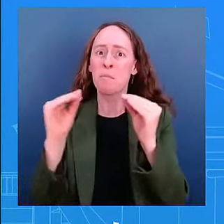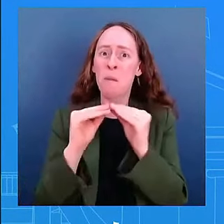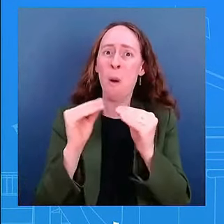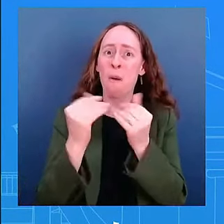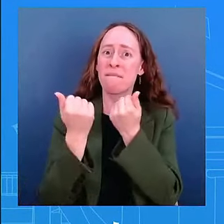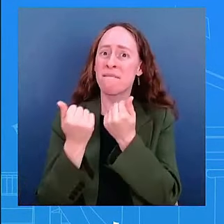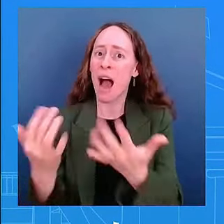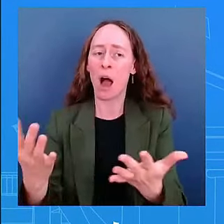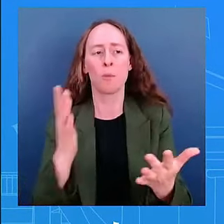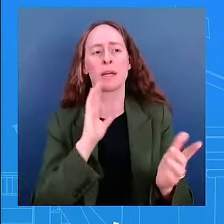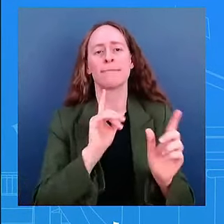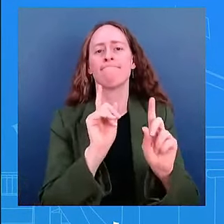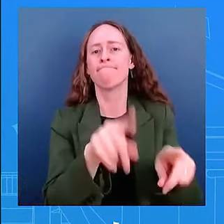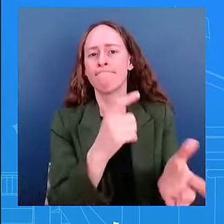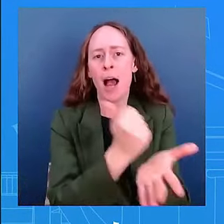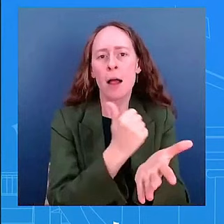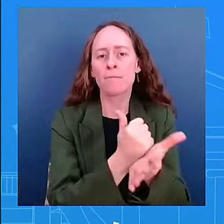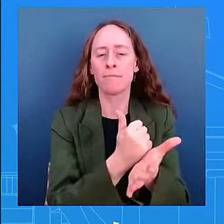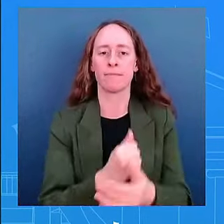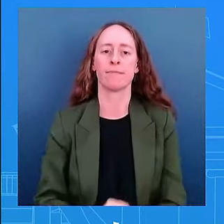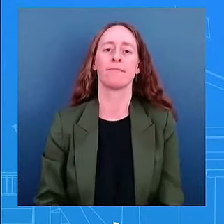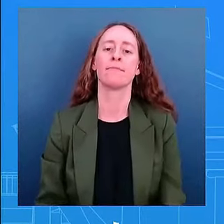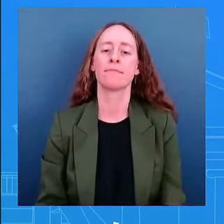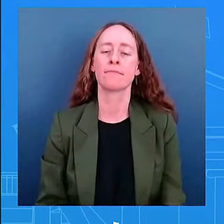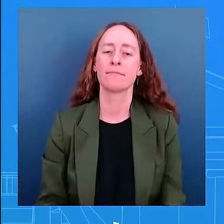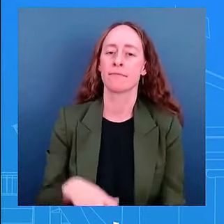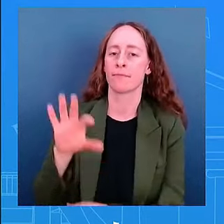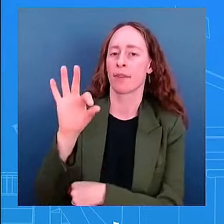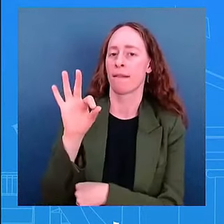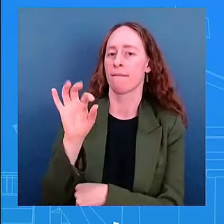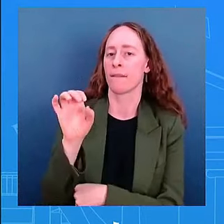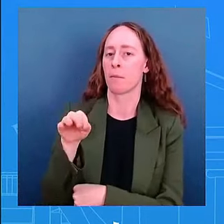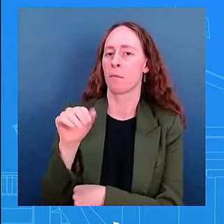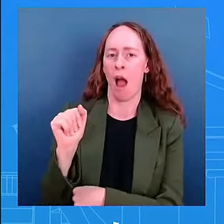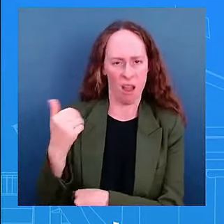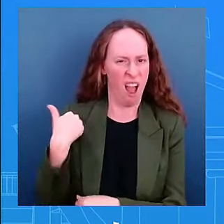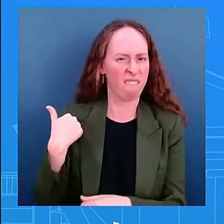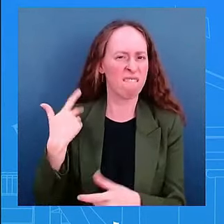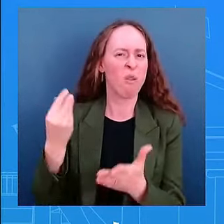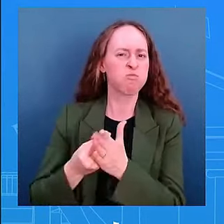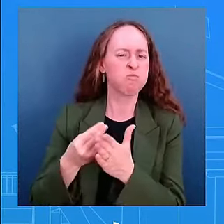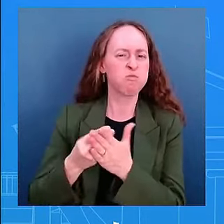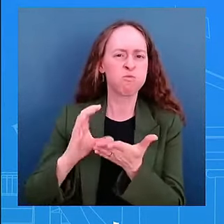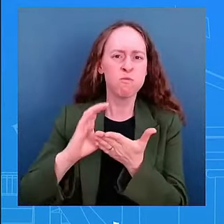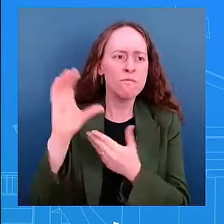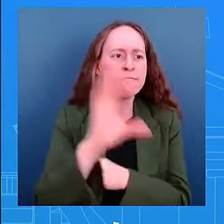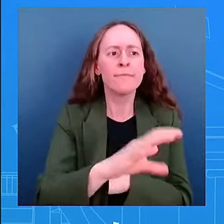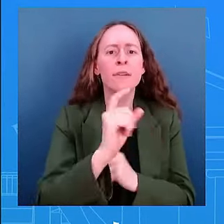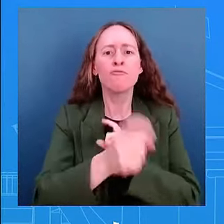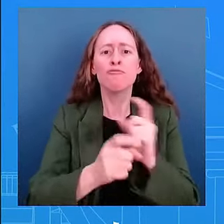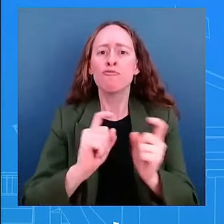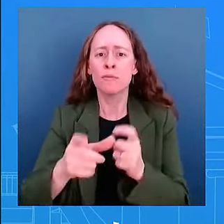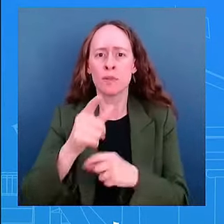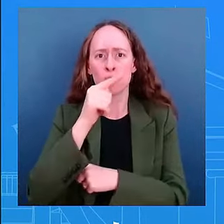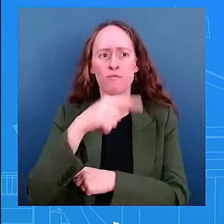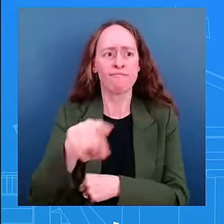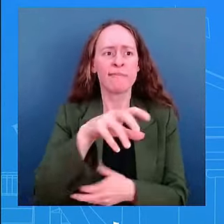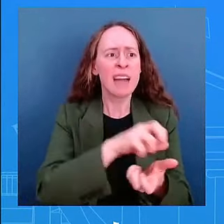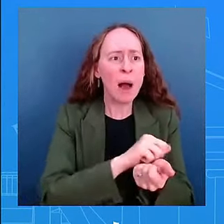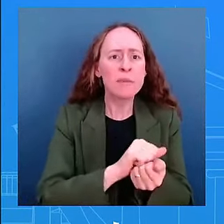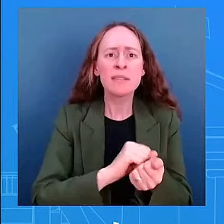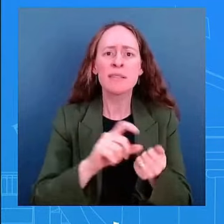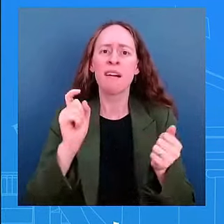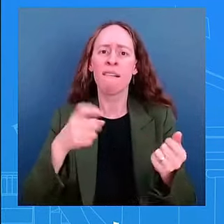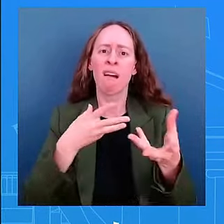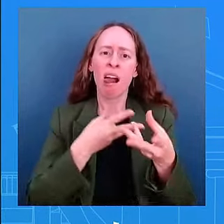several fire management assistance grants to help reimburse states for firefighting costs as always we stand ready to provide further